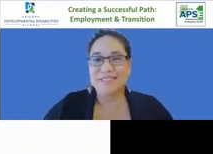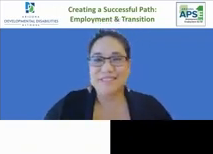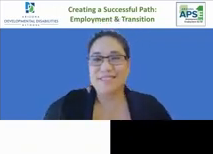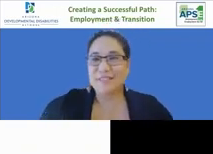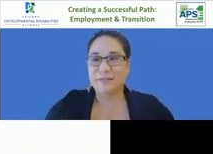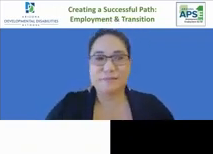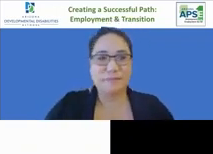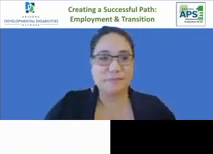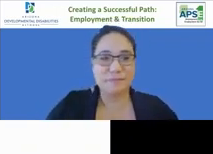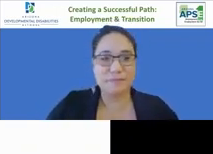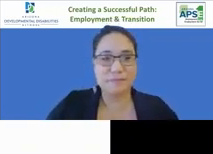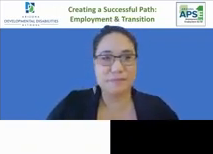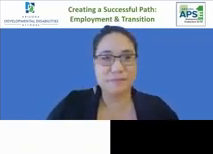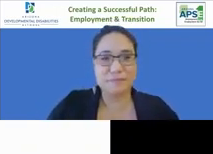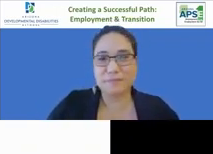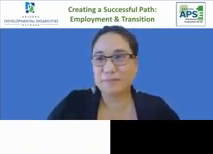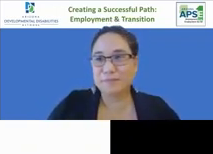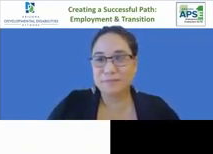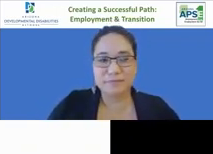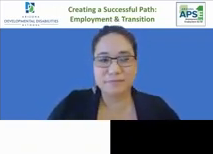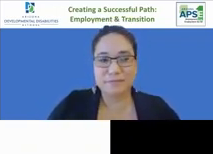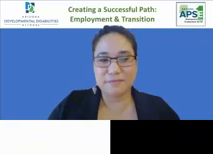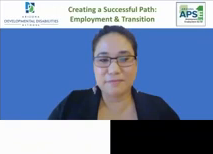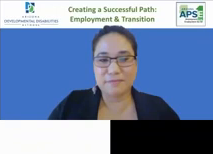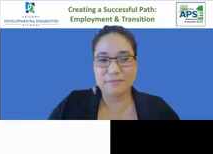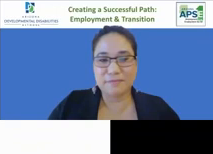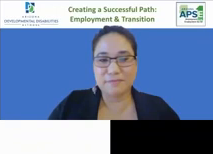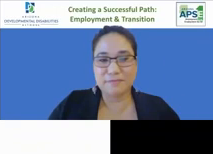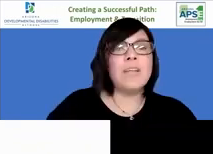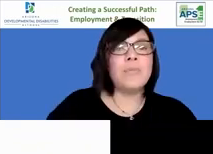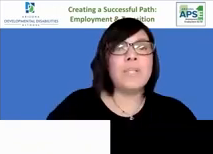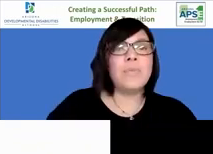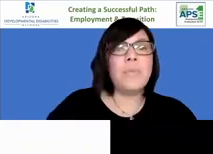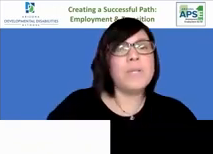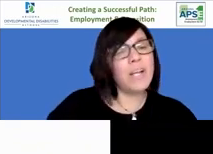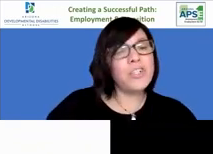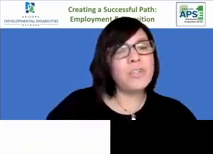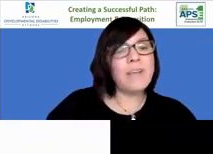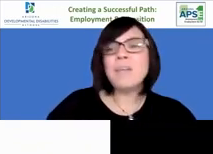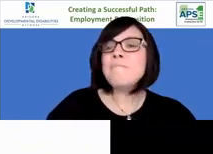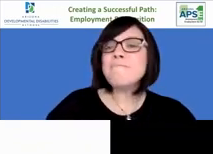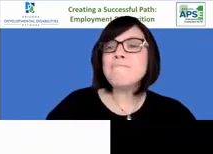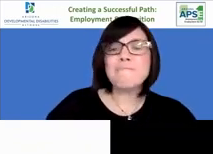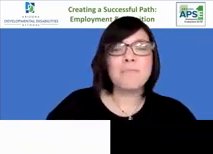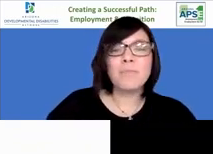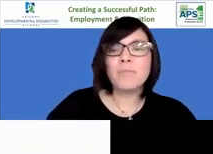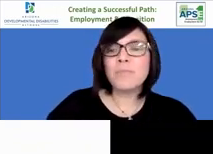thank you and please remember to take our survey